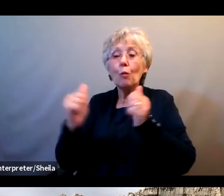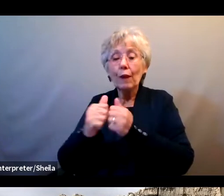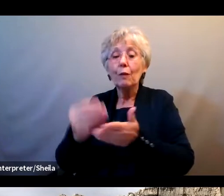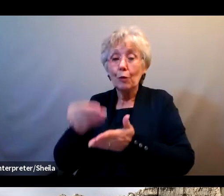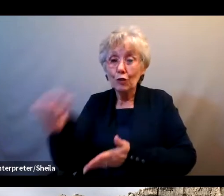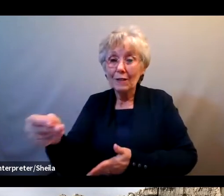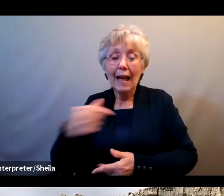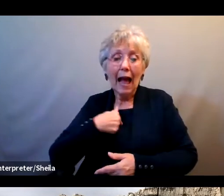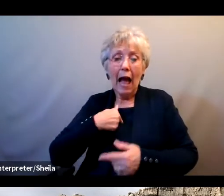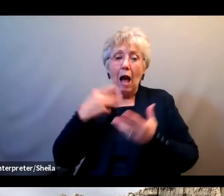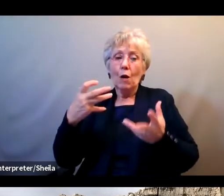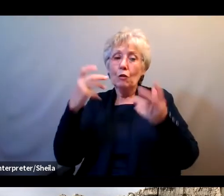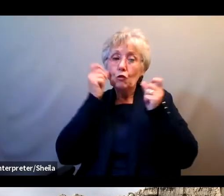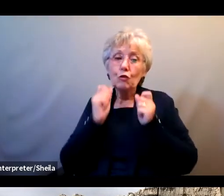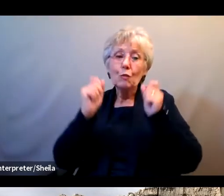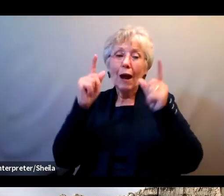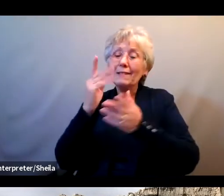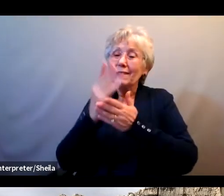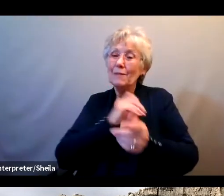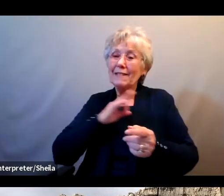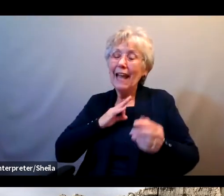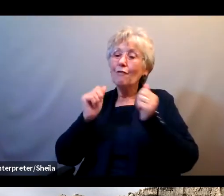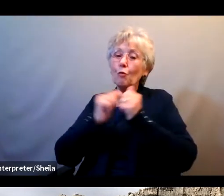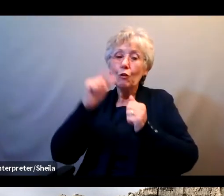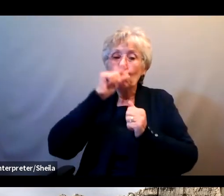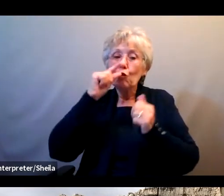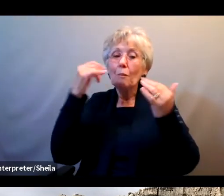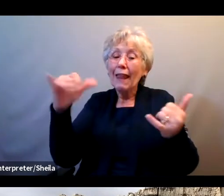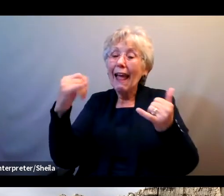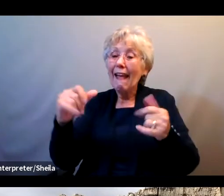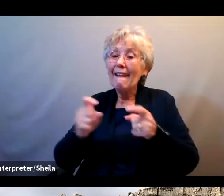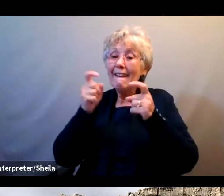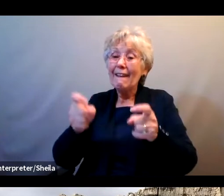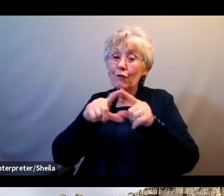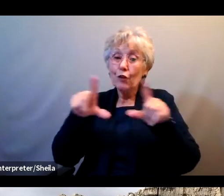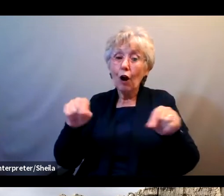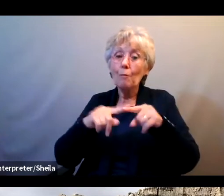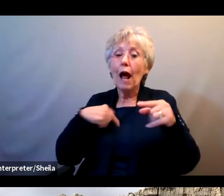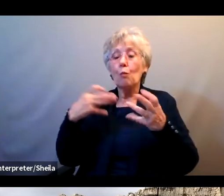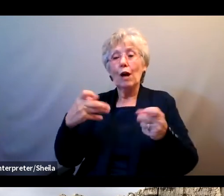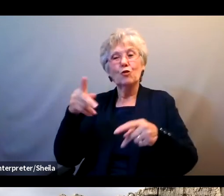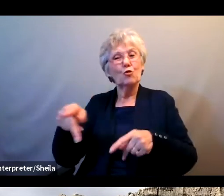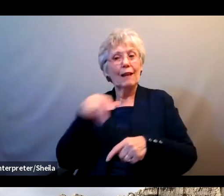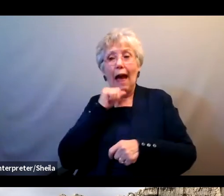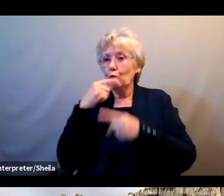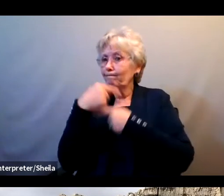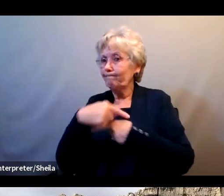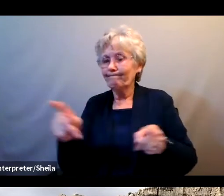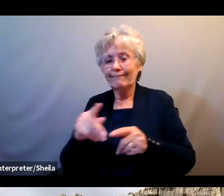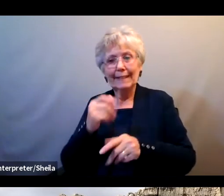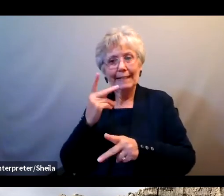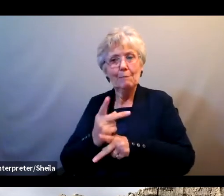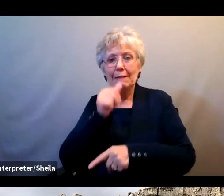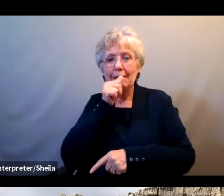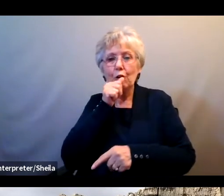I'm looking to surprise some of the staff with Google Play gift cards, but I want you to keep it on the low pending till when they